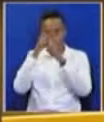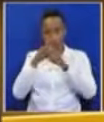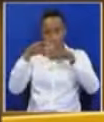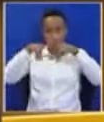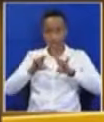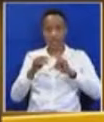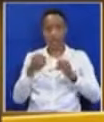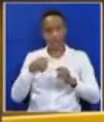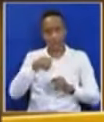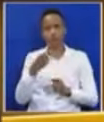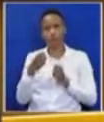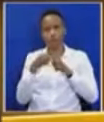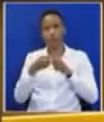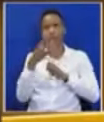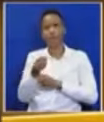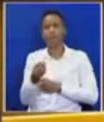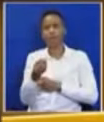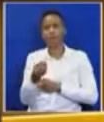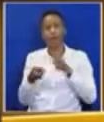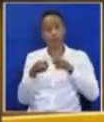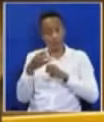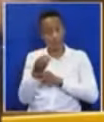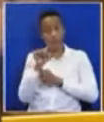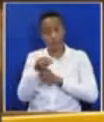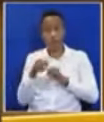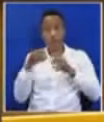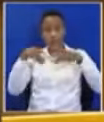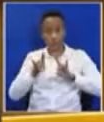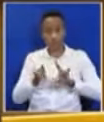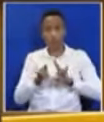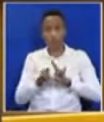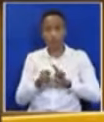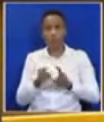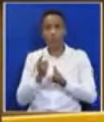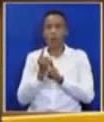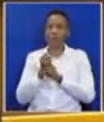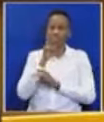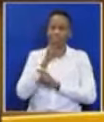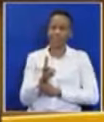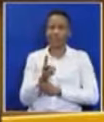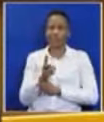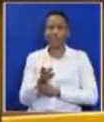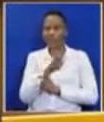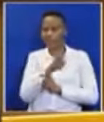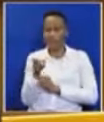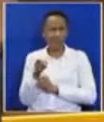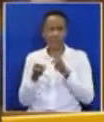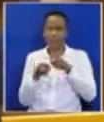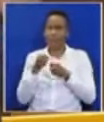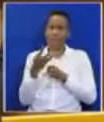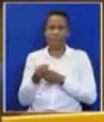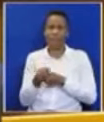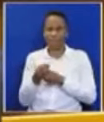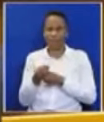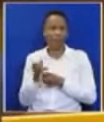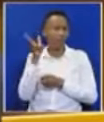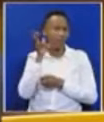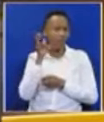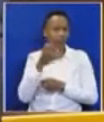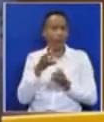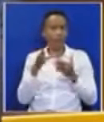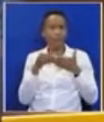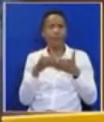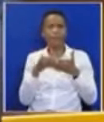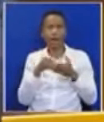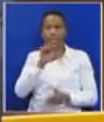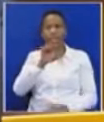I have a problem, House Chair. Once again, I see hypocrisy at its highest level. I heard the member of the EFF come